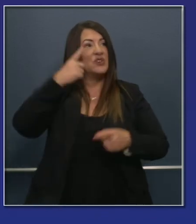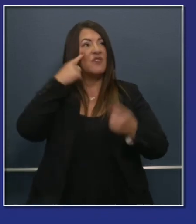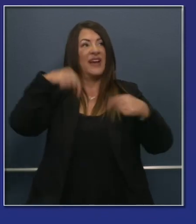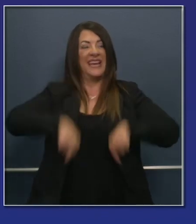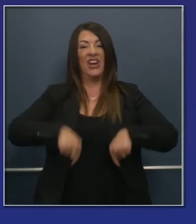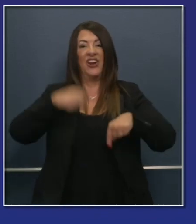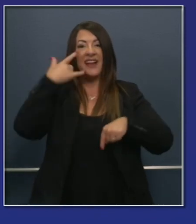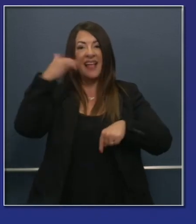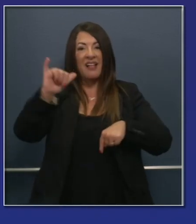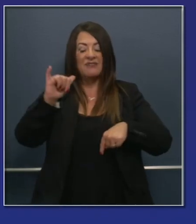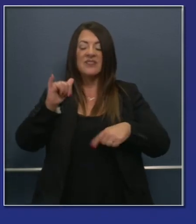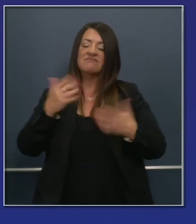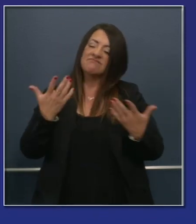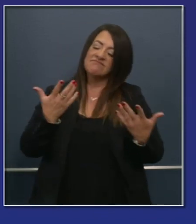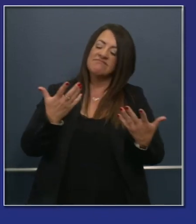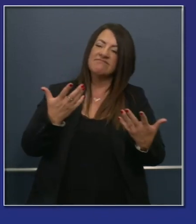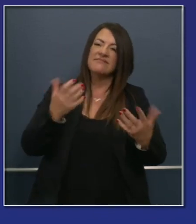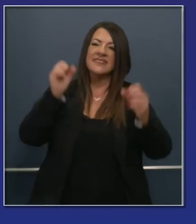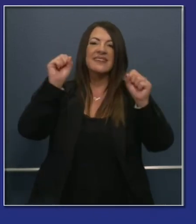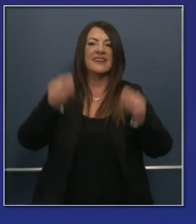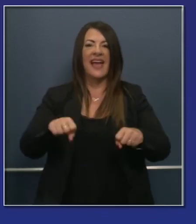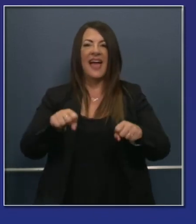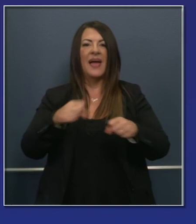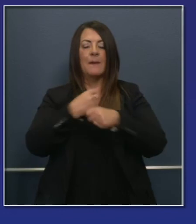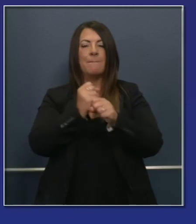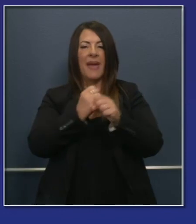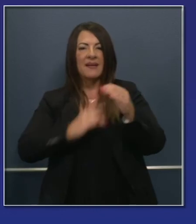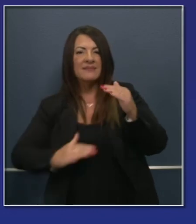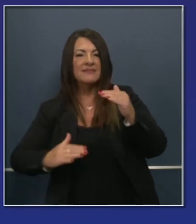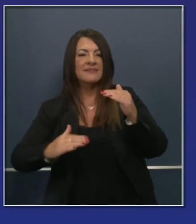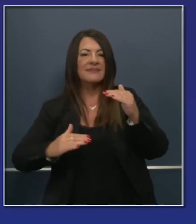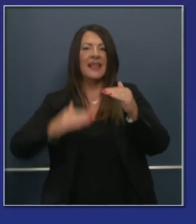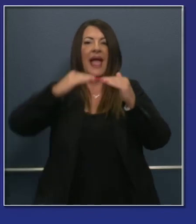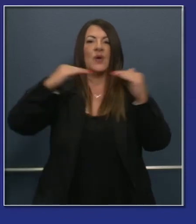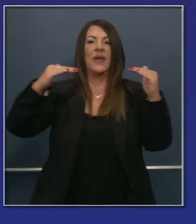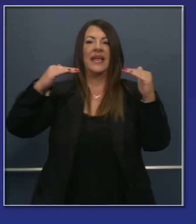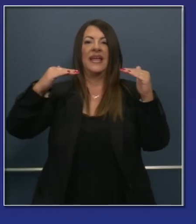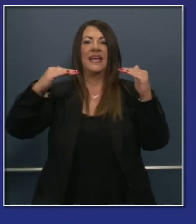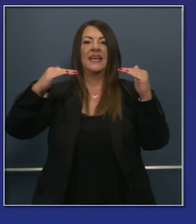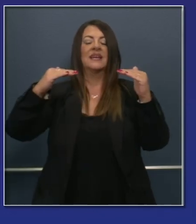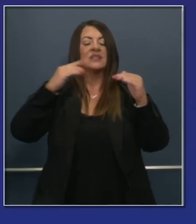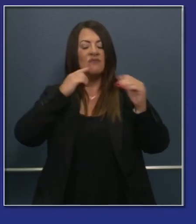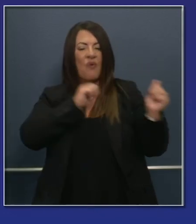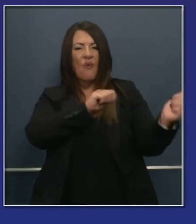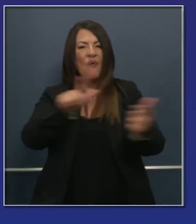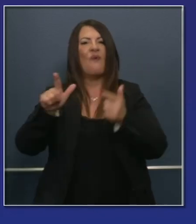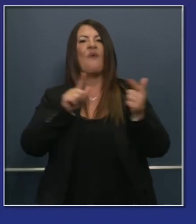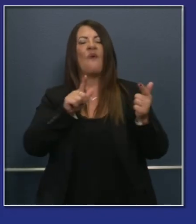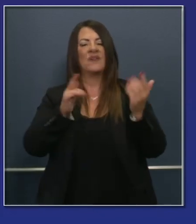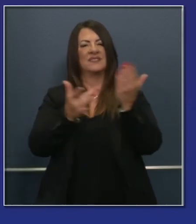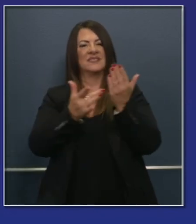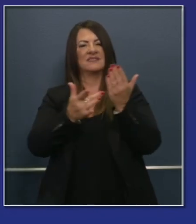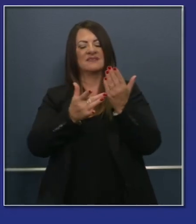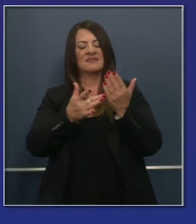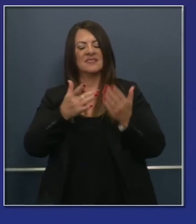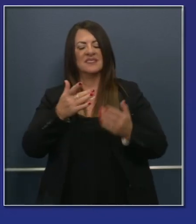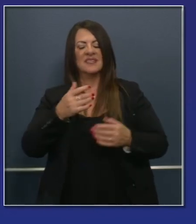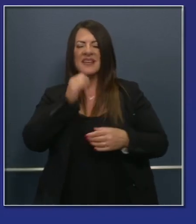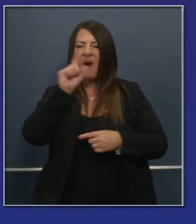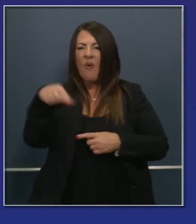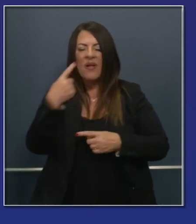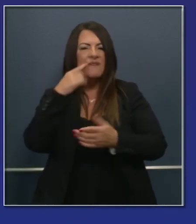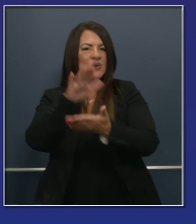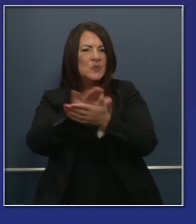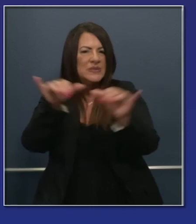state, to address the issue of equity, to address this divide, again, that transcends just our school